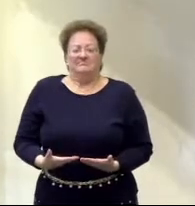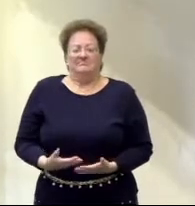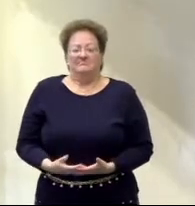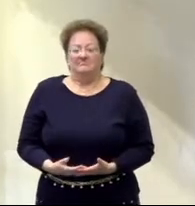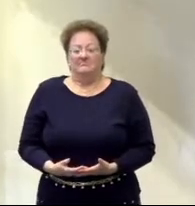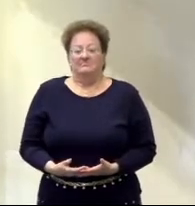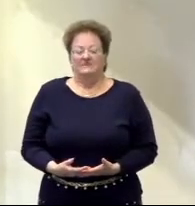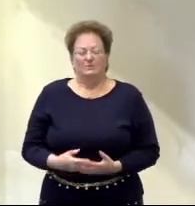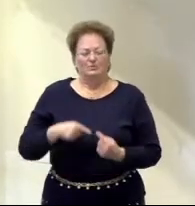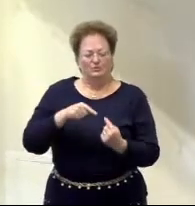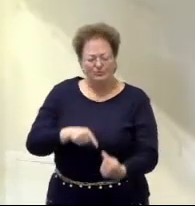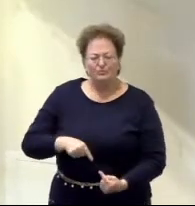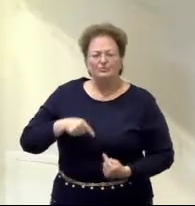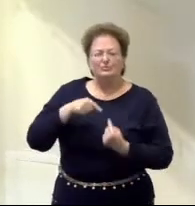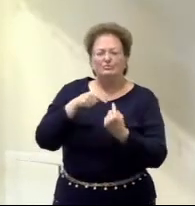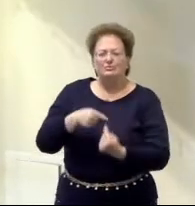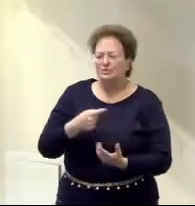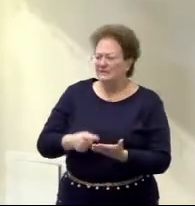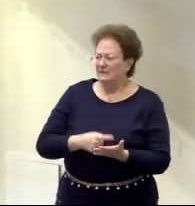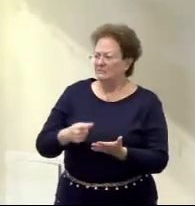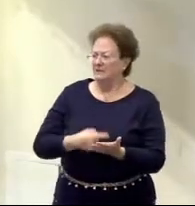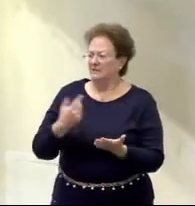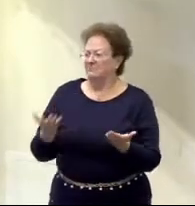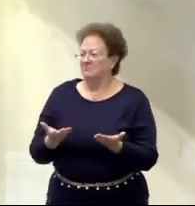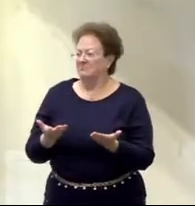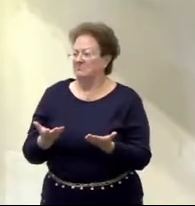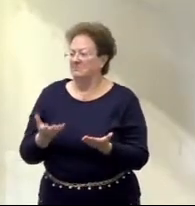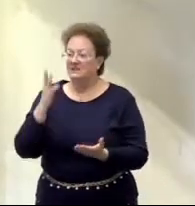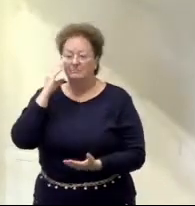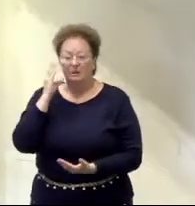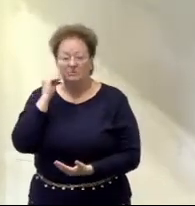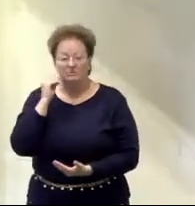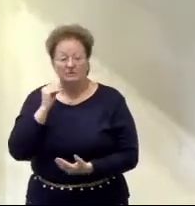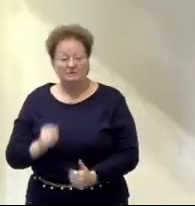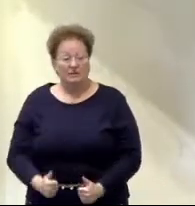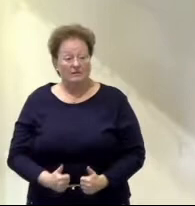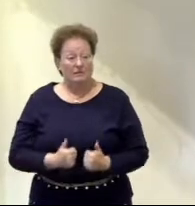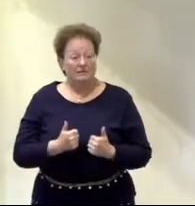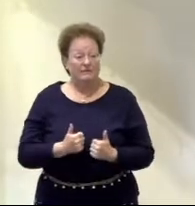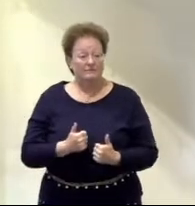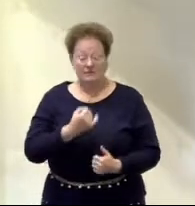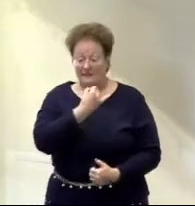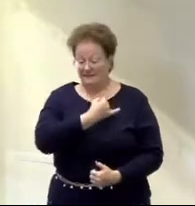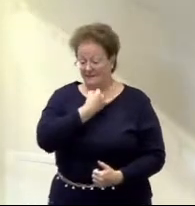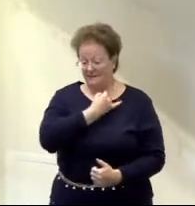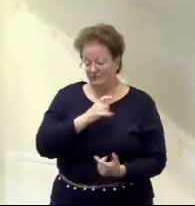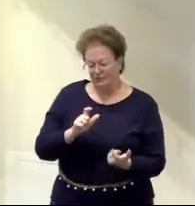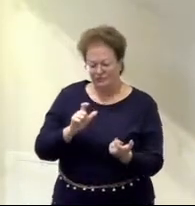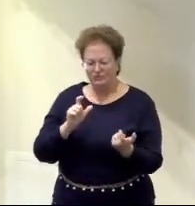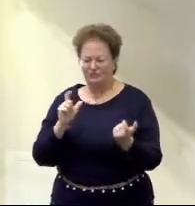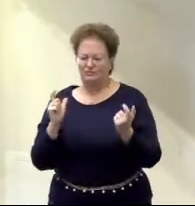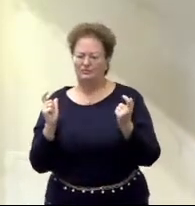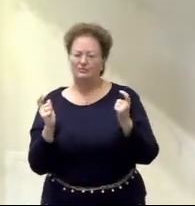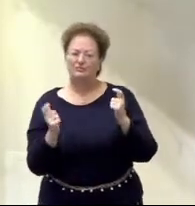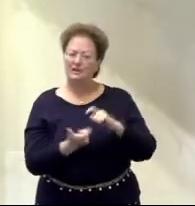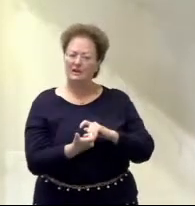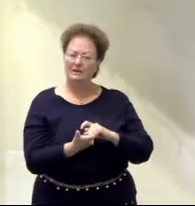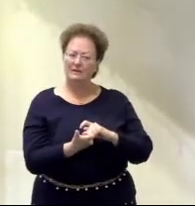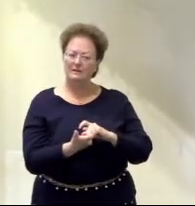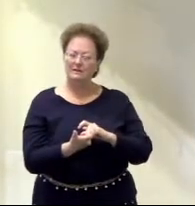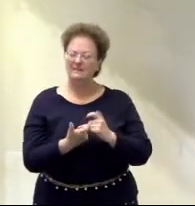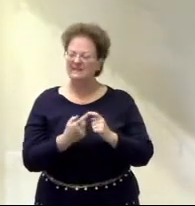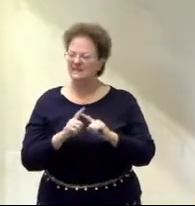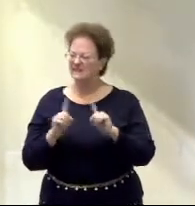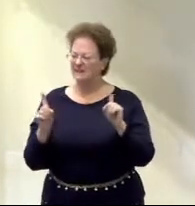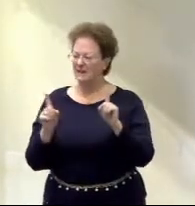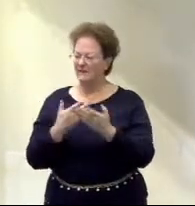we often wrestle with at times, depending upon what we're going through in life. Our identity can be shaped and changed so quickly by so many